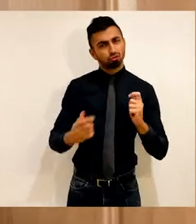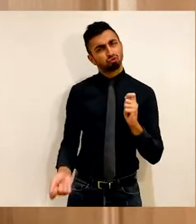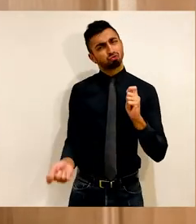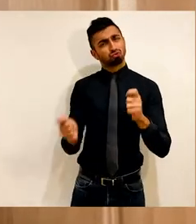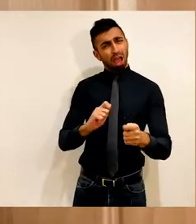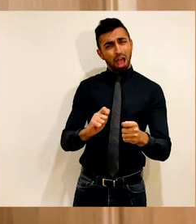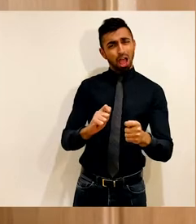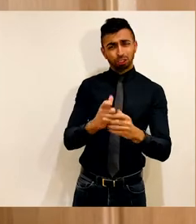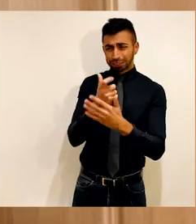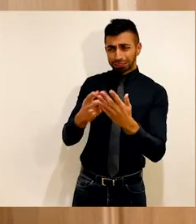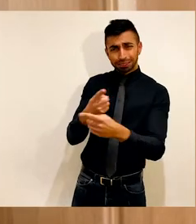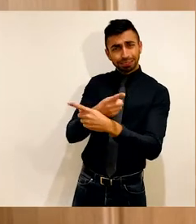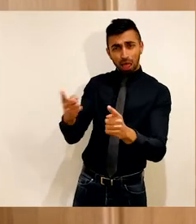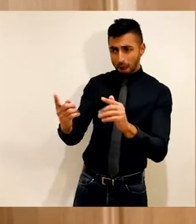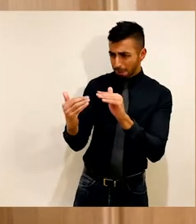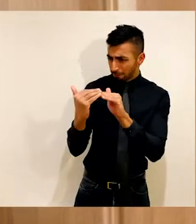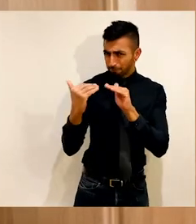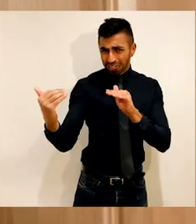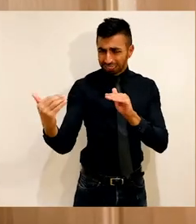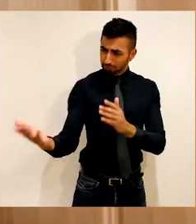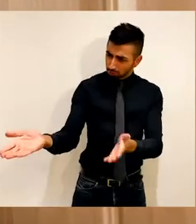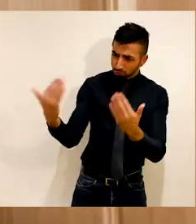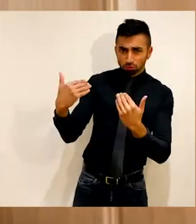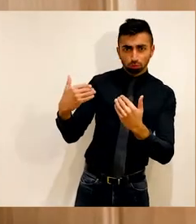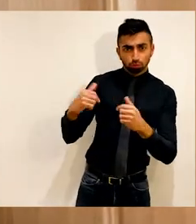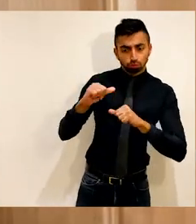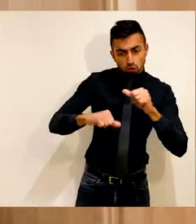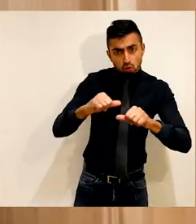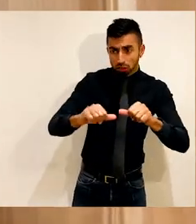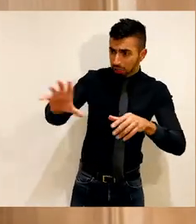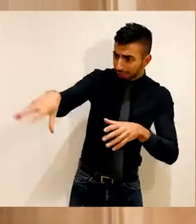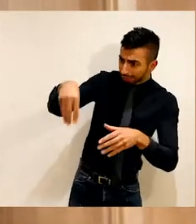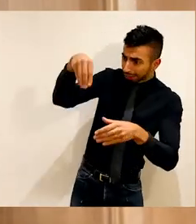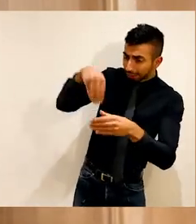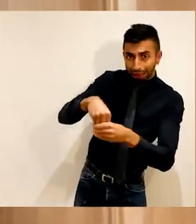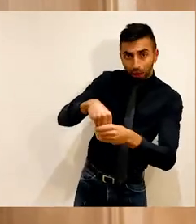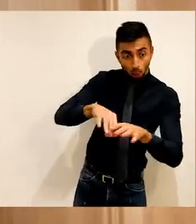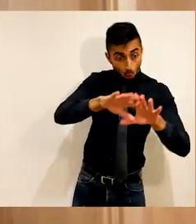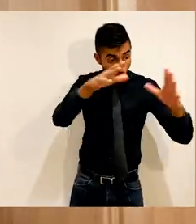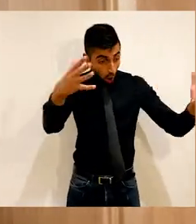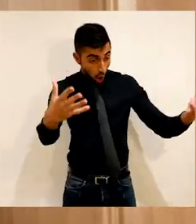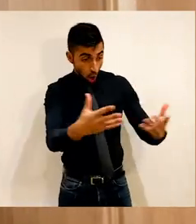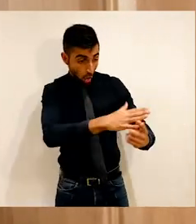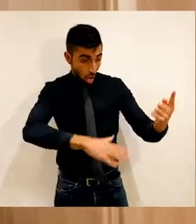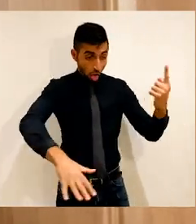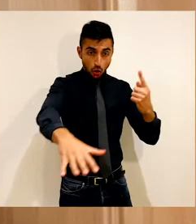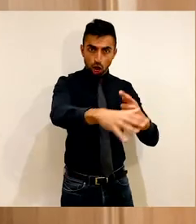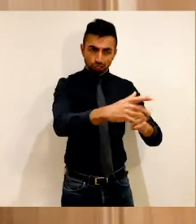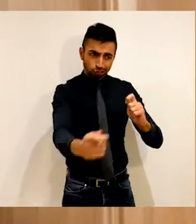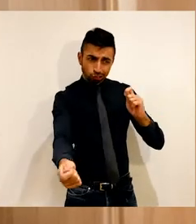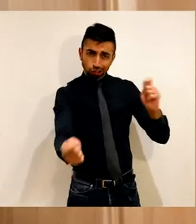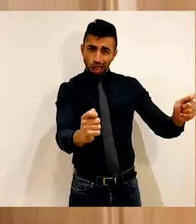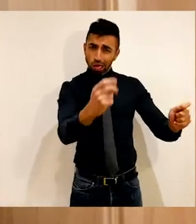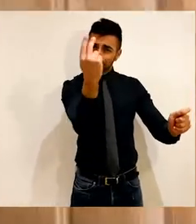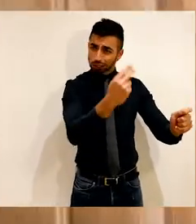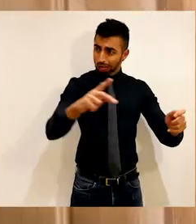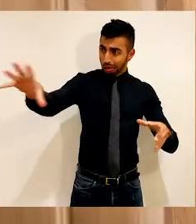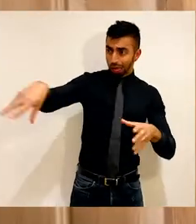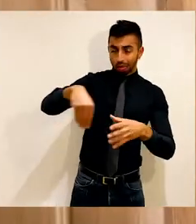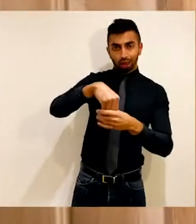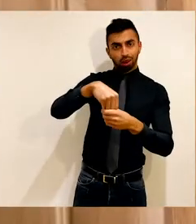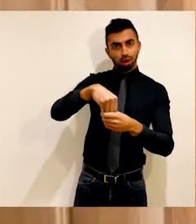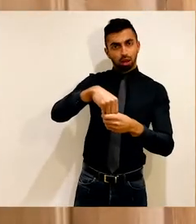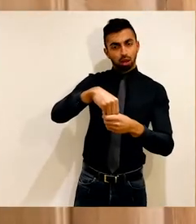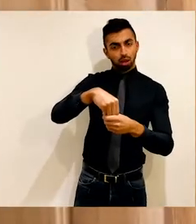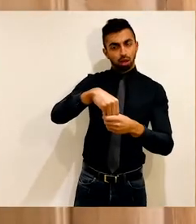fit disabled people. We have to include them in the process and design the world with them. But